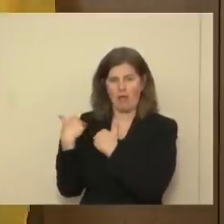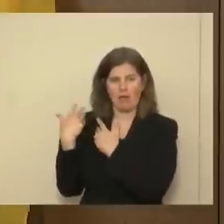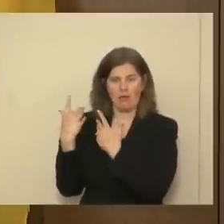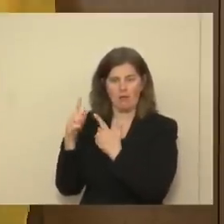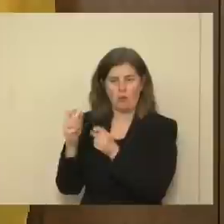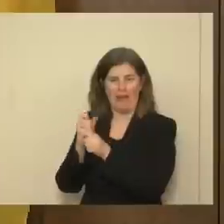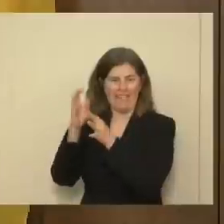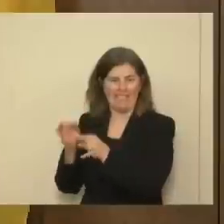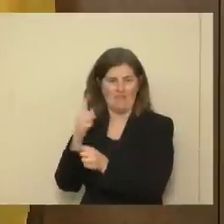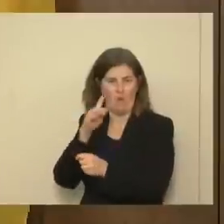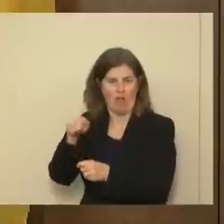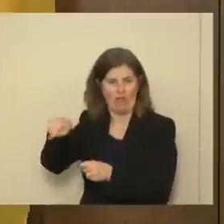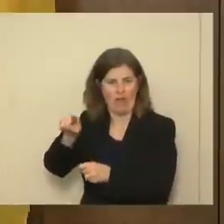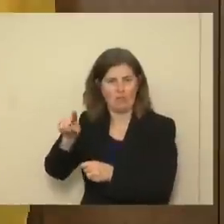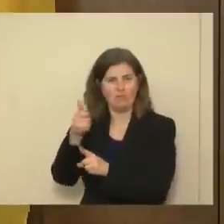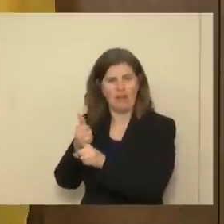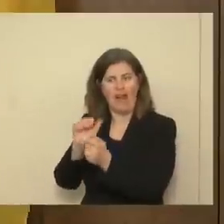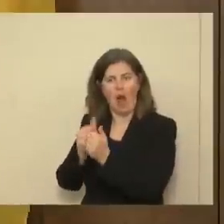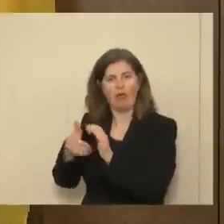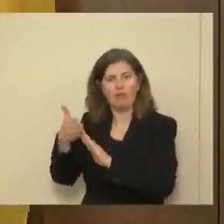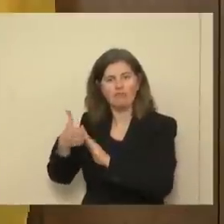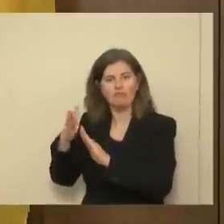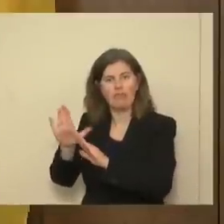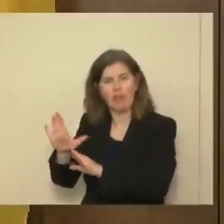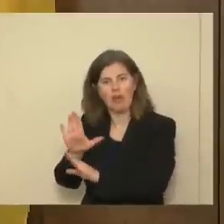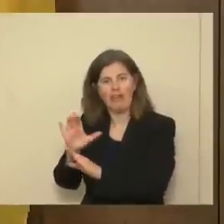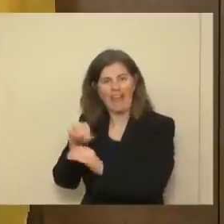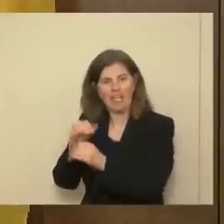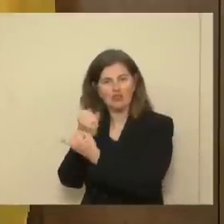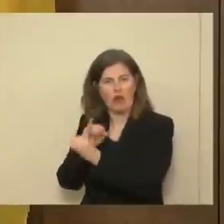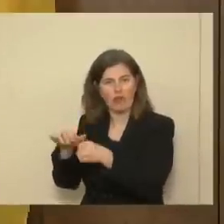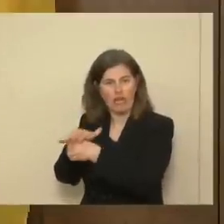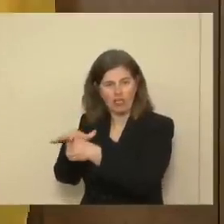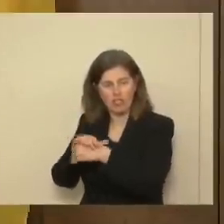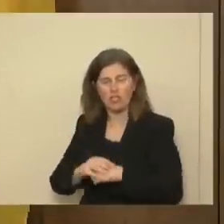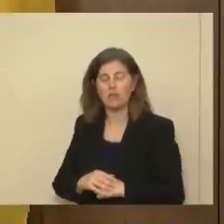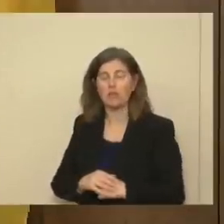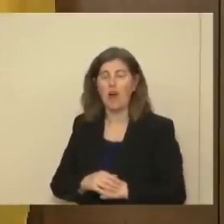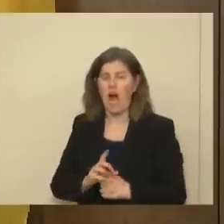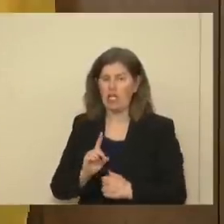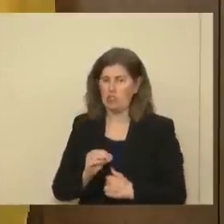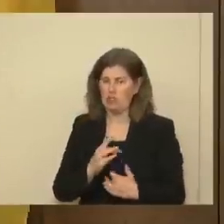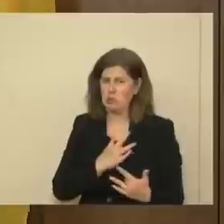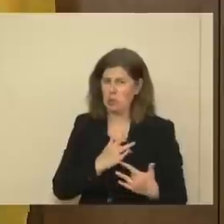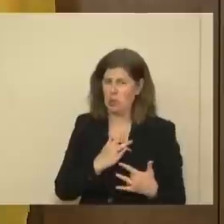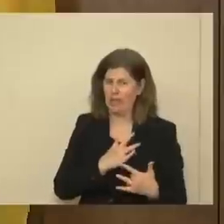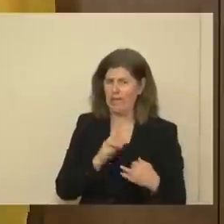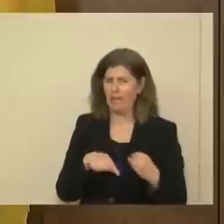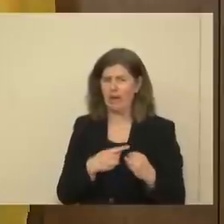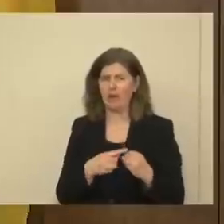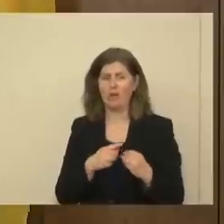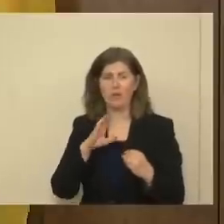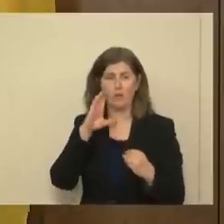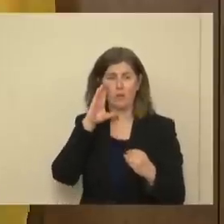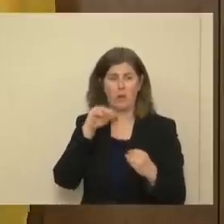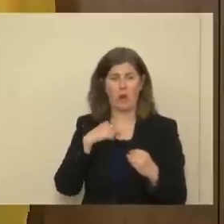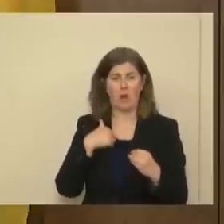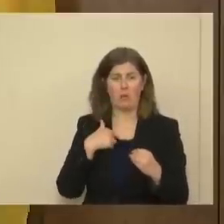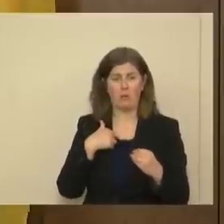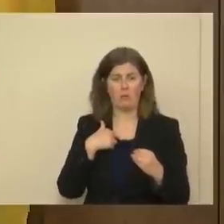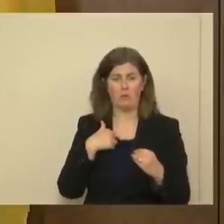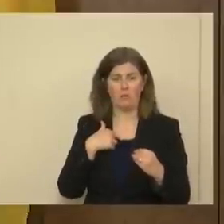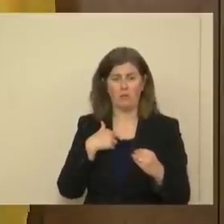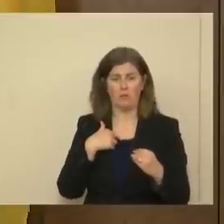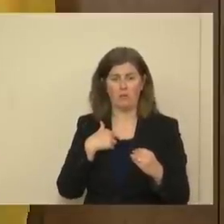to make decisions about how they do things in a sovereign nation. I do worry about the fact that we've held everybody